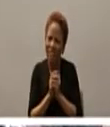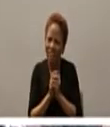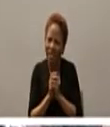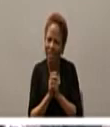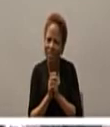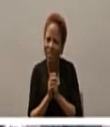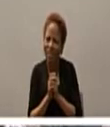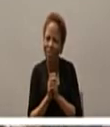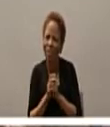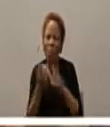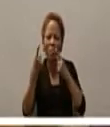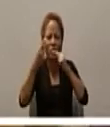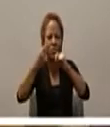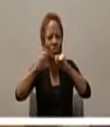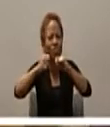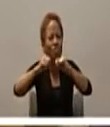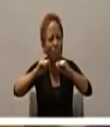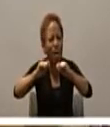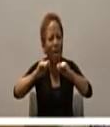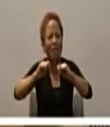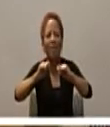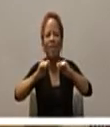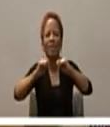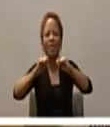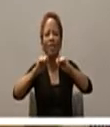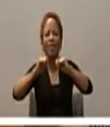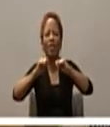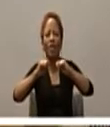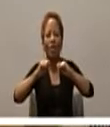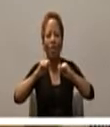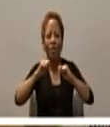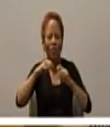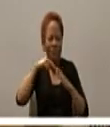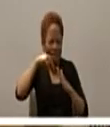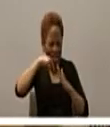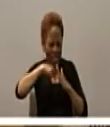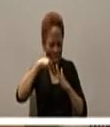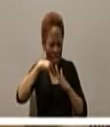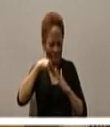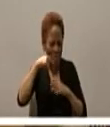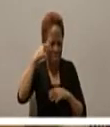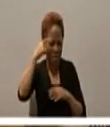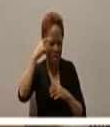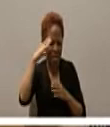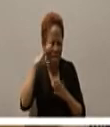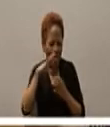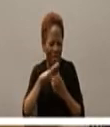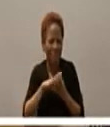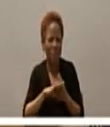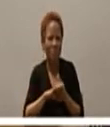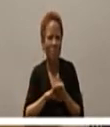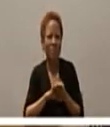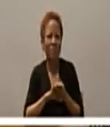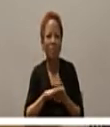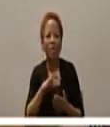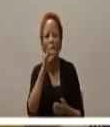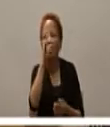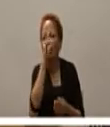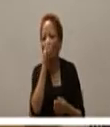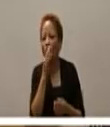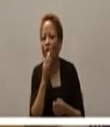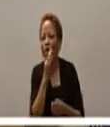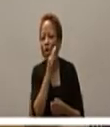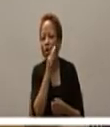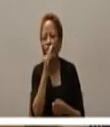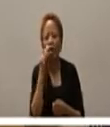Christ present here the very core of our belief the very center of all the sacraments of course the eucharist the very body